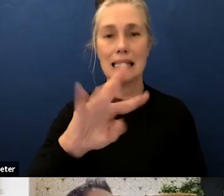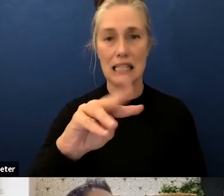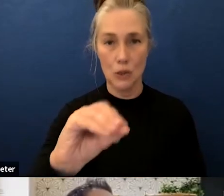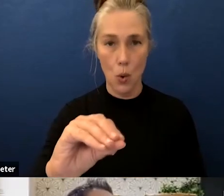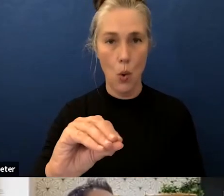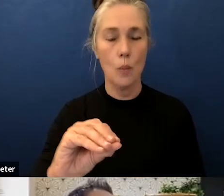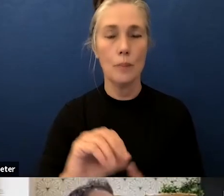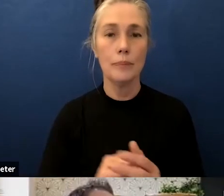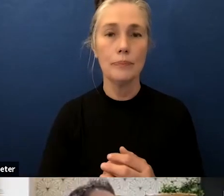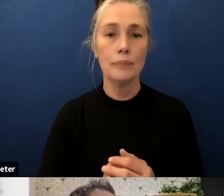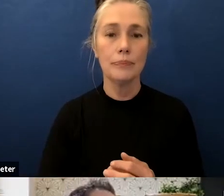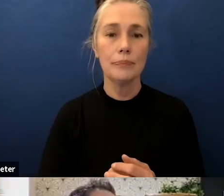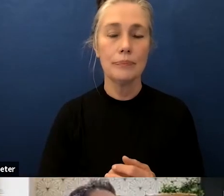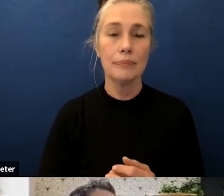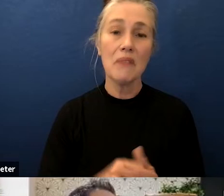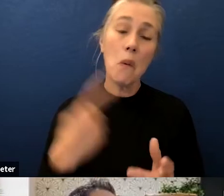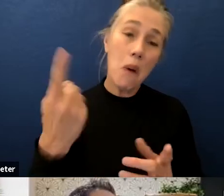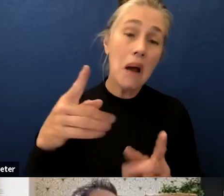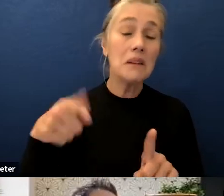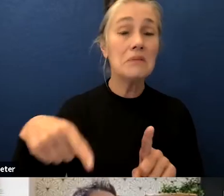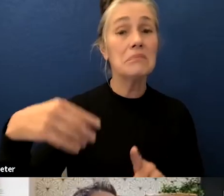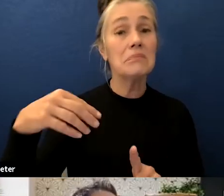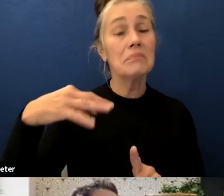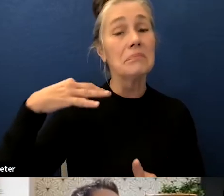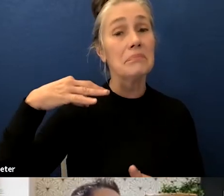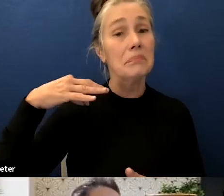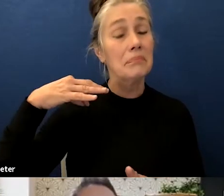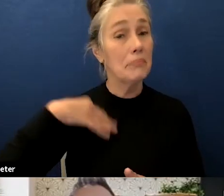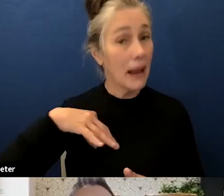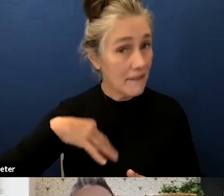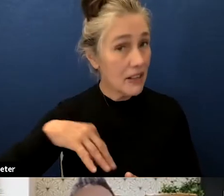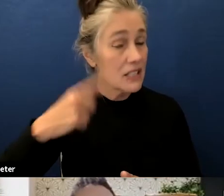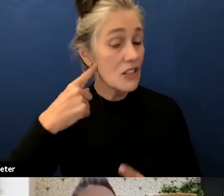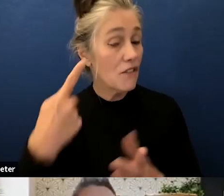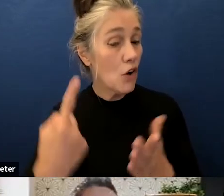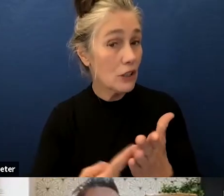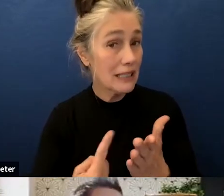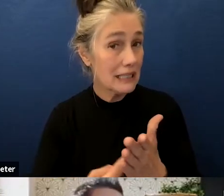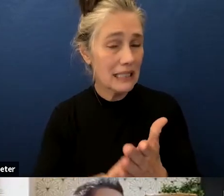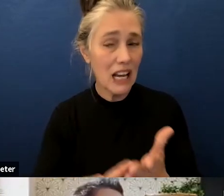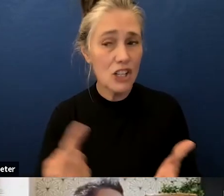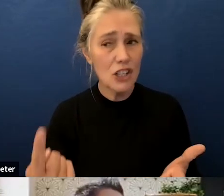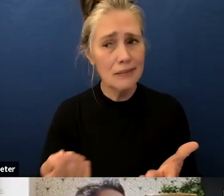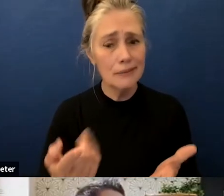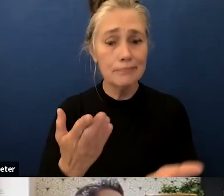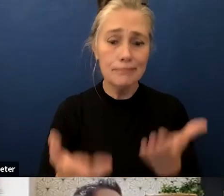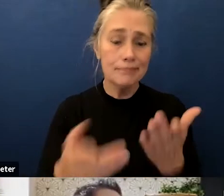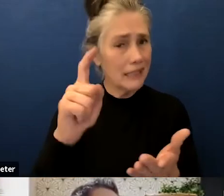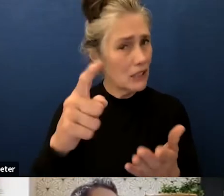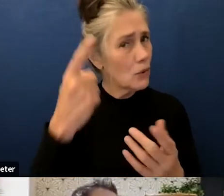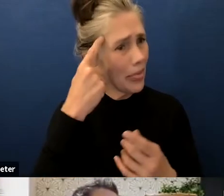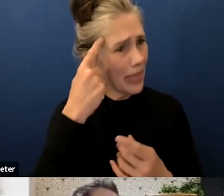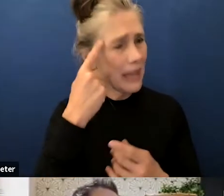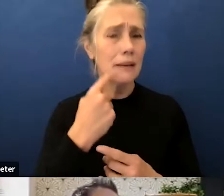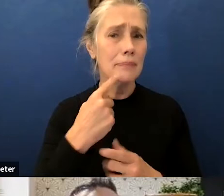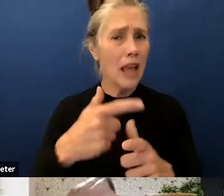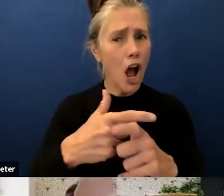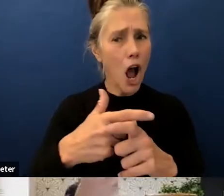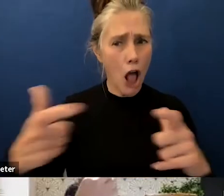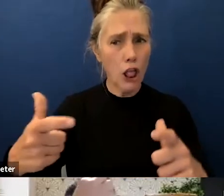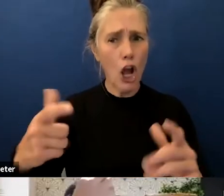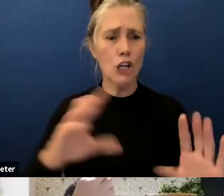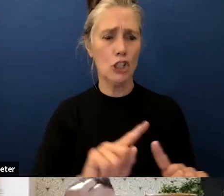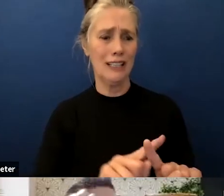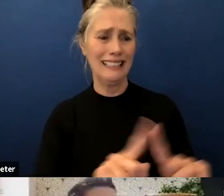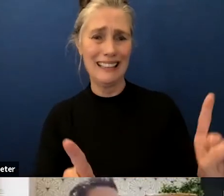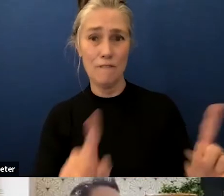you know the merits of discussion there would certainly be how you all felt about having a larger variance under that